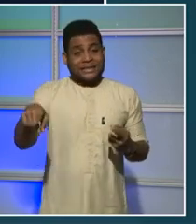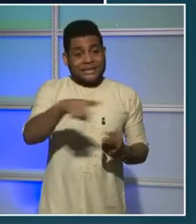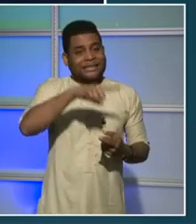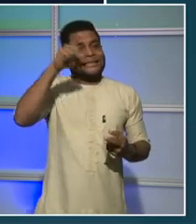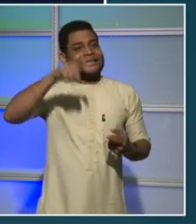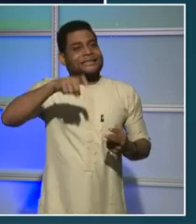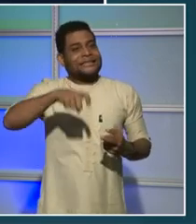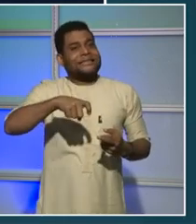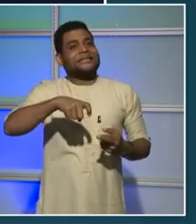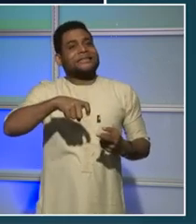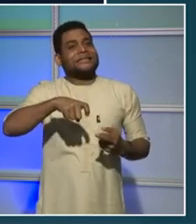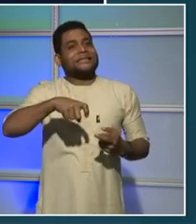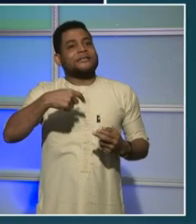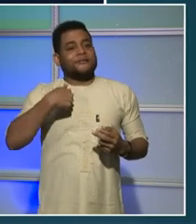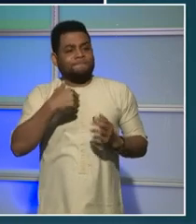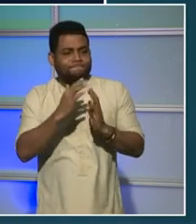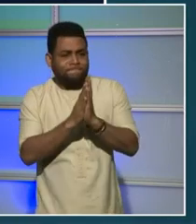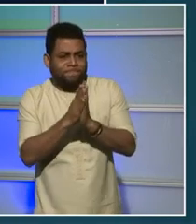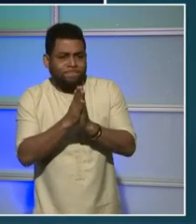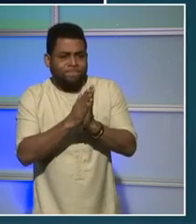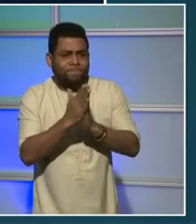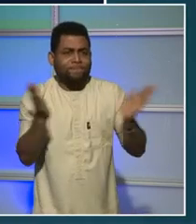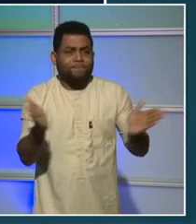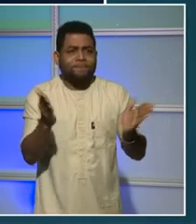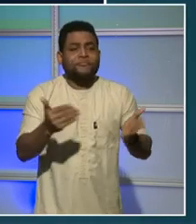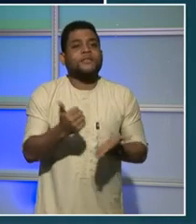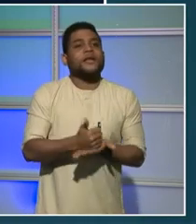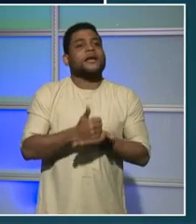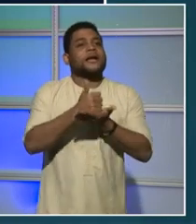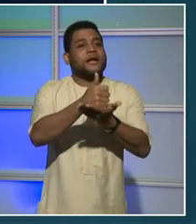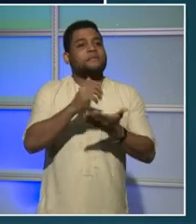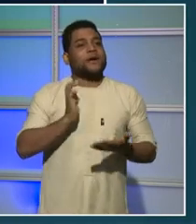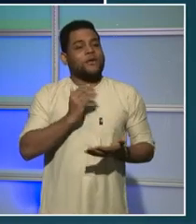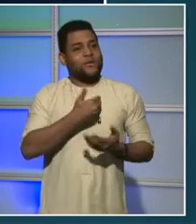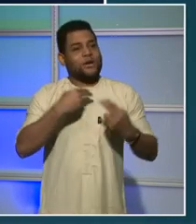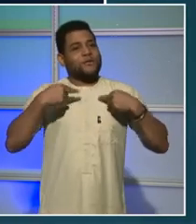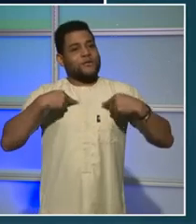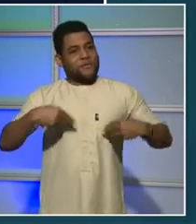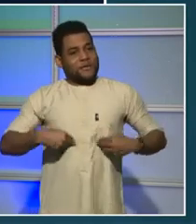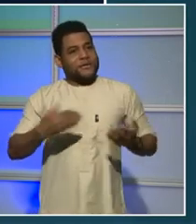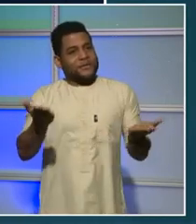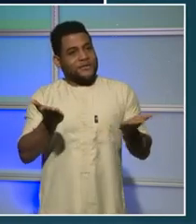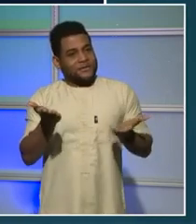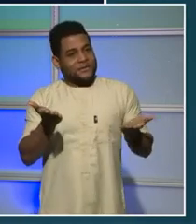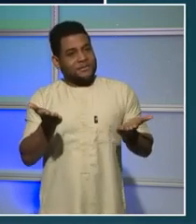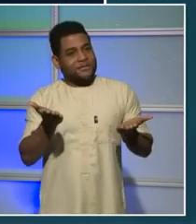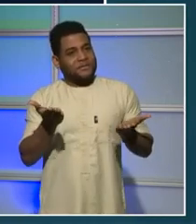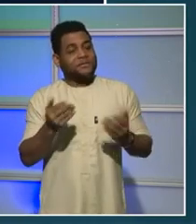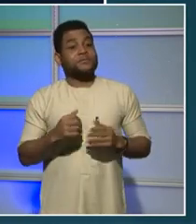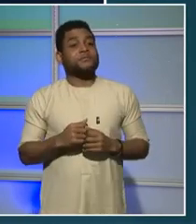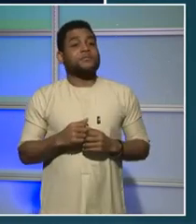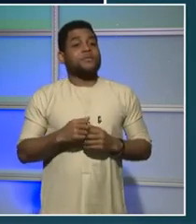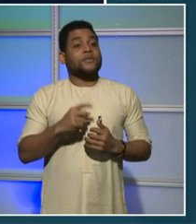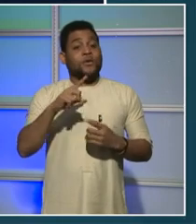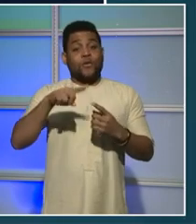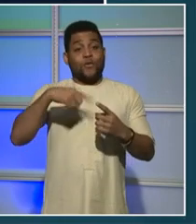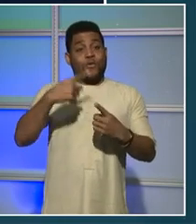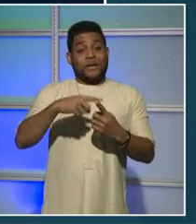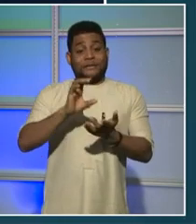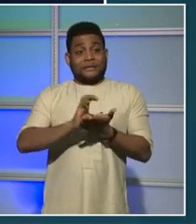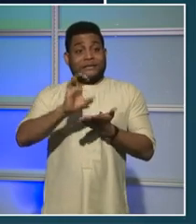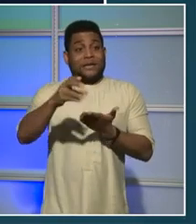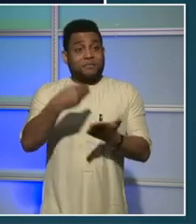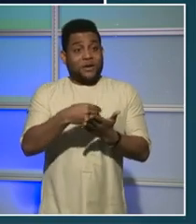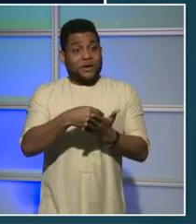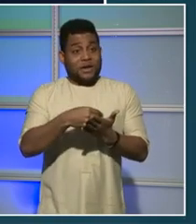all of you to give health and human resources a hard look when you allocate portions of your $100. Thank you.